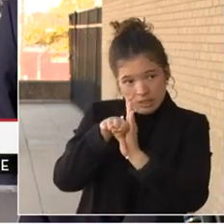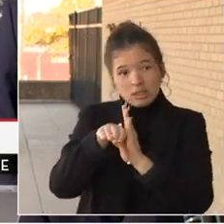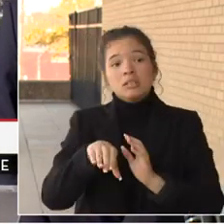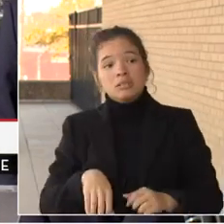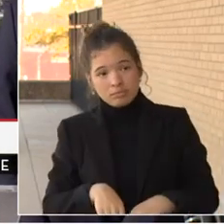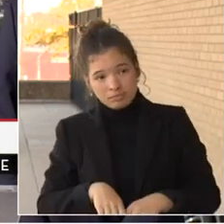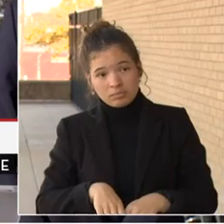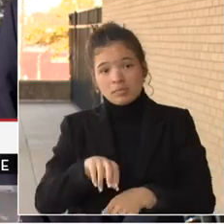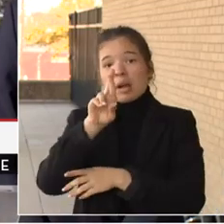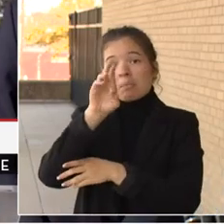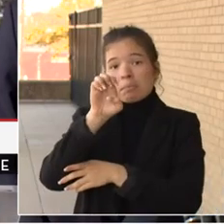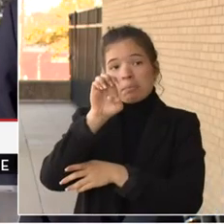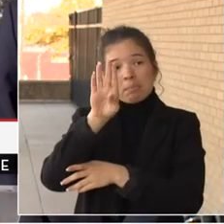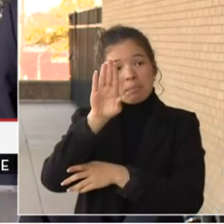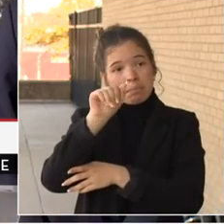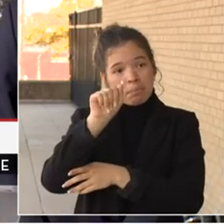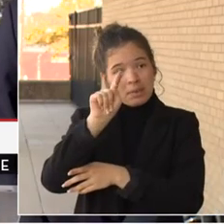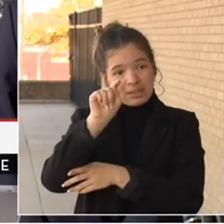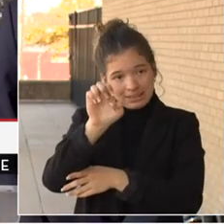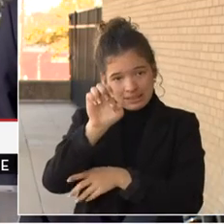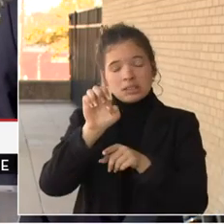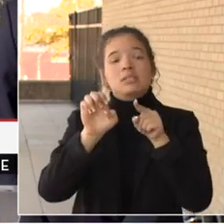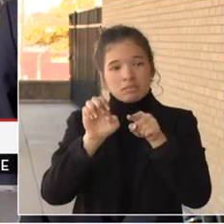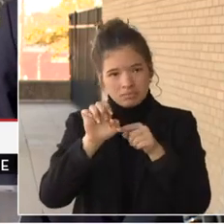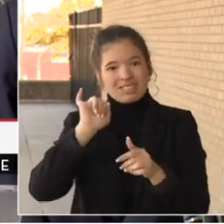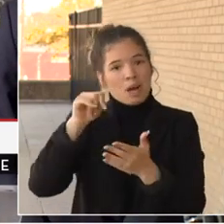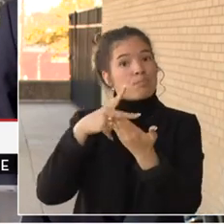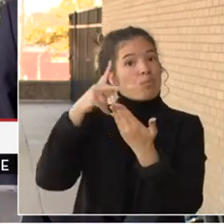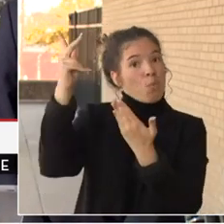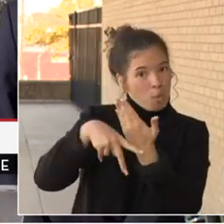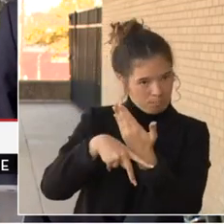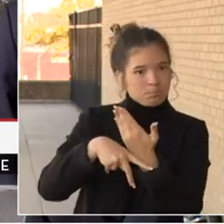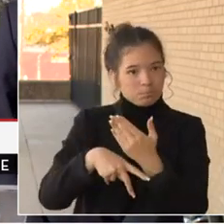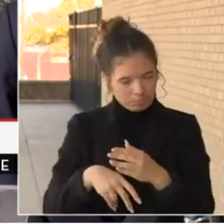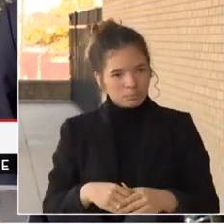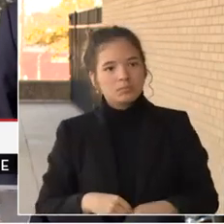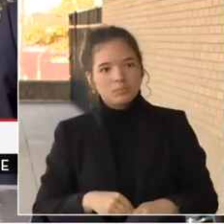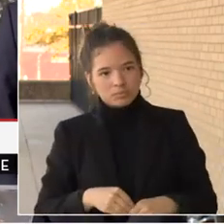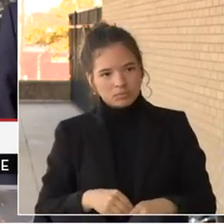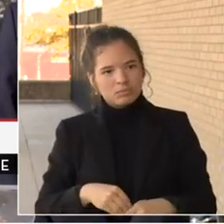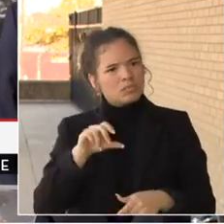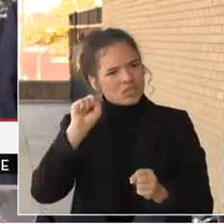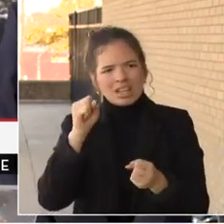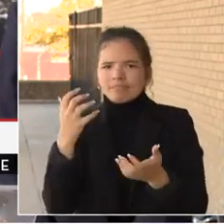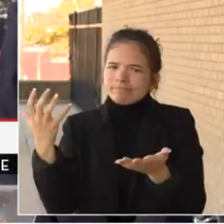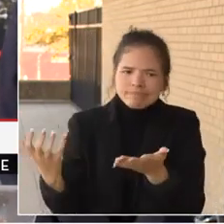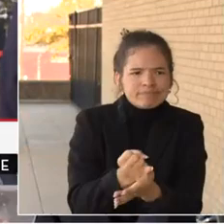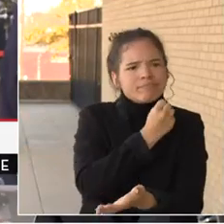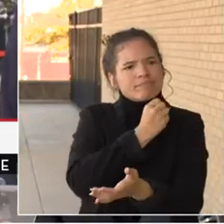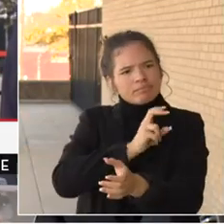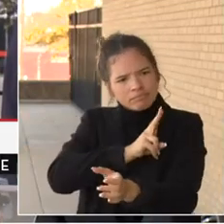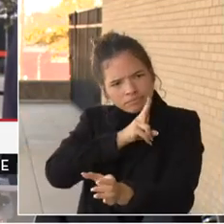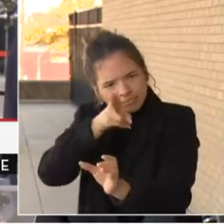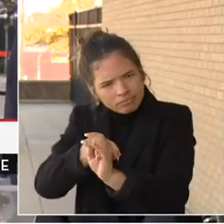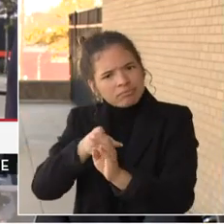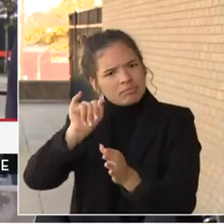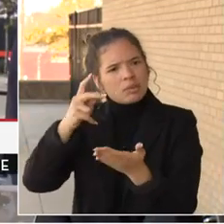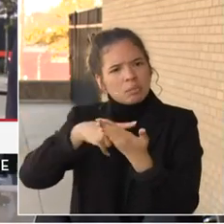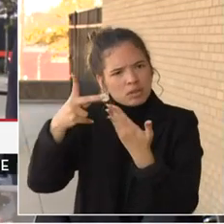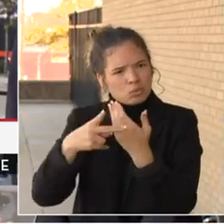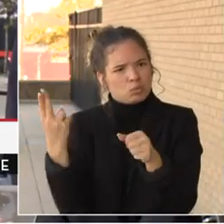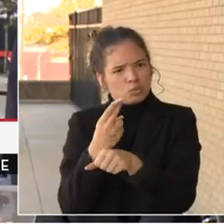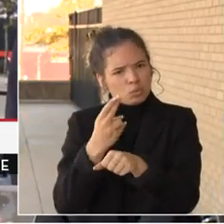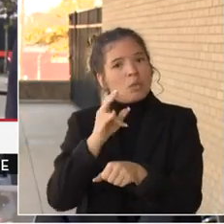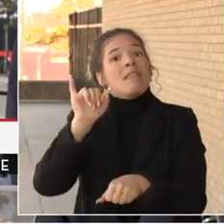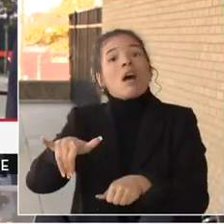in helping us solve cases and hold offenders accountable that choose to engage in criminal behavior. If you already have cameras,